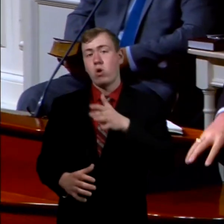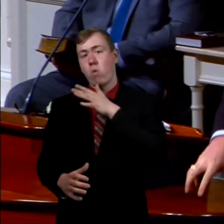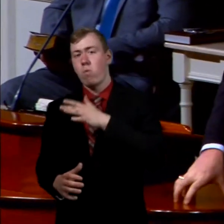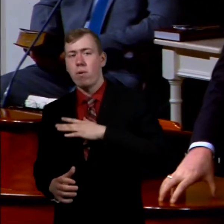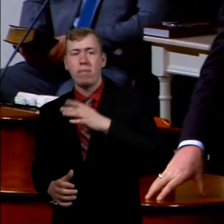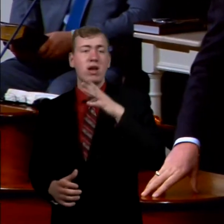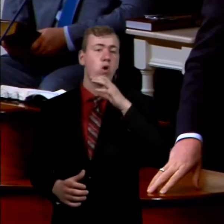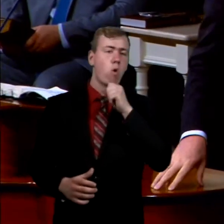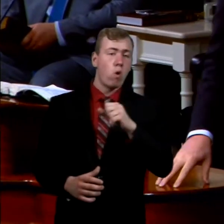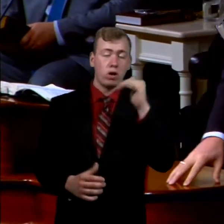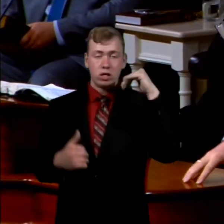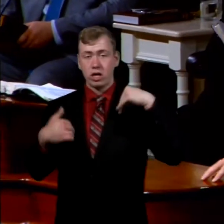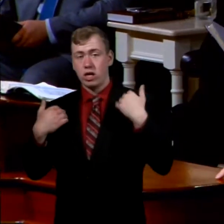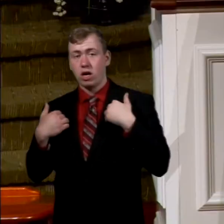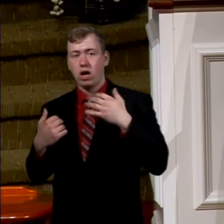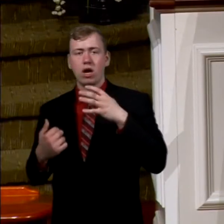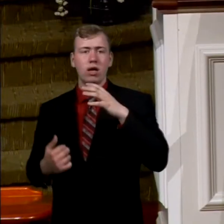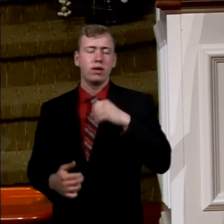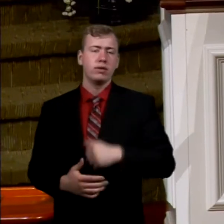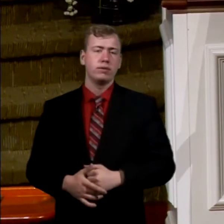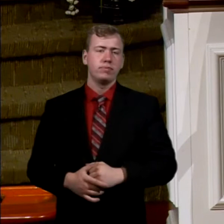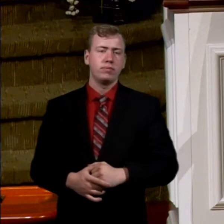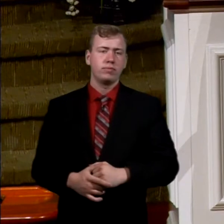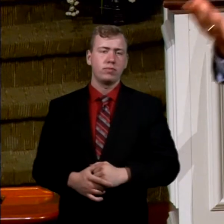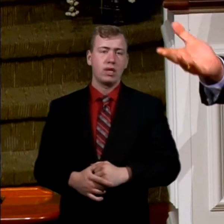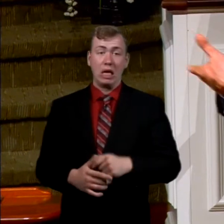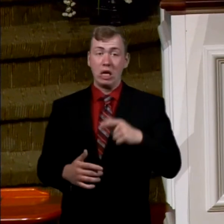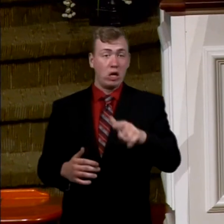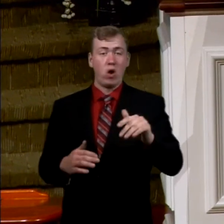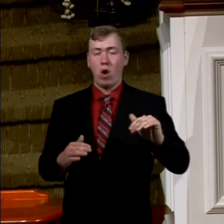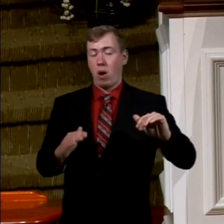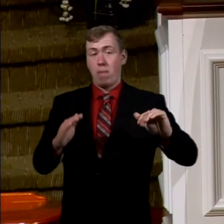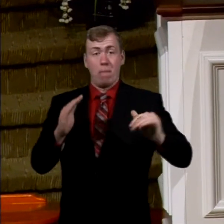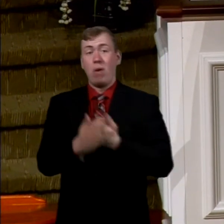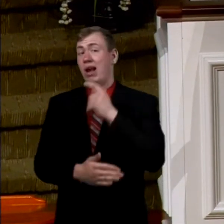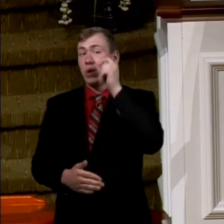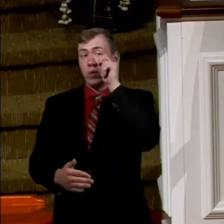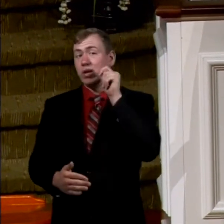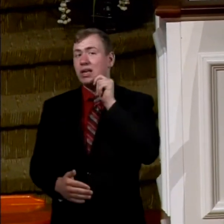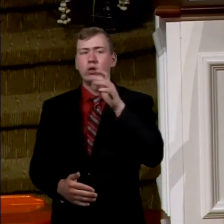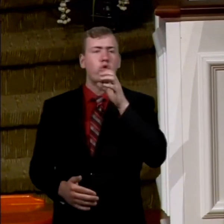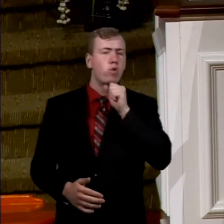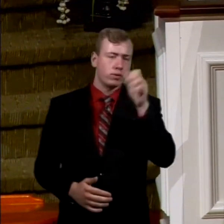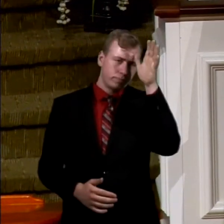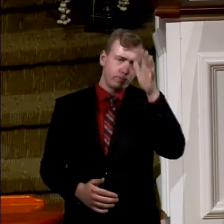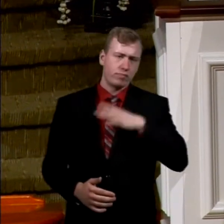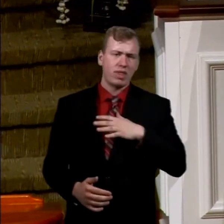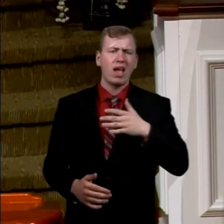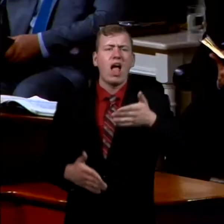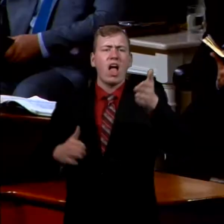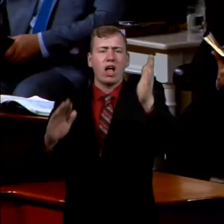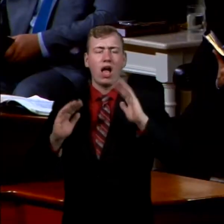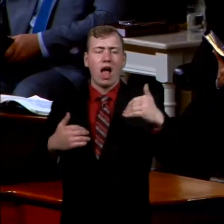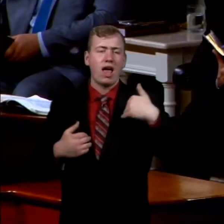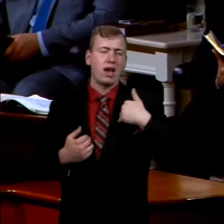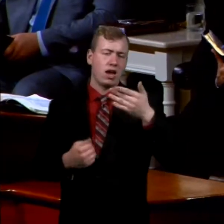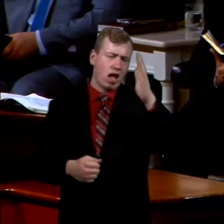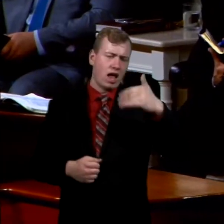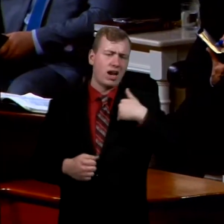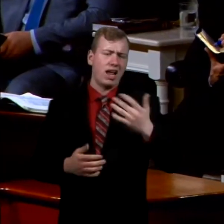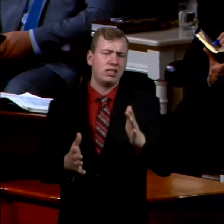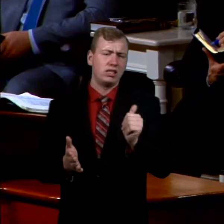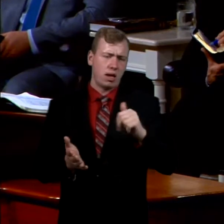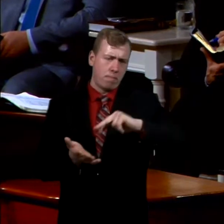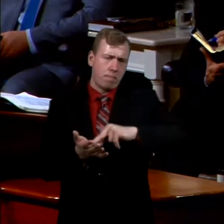if you're a senior citizen or you are a brand new teenager. God has a purpose on this planet